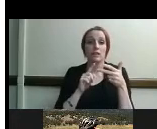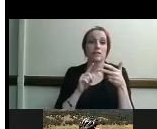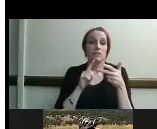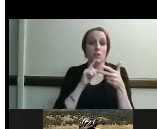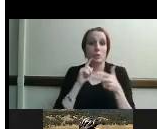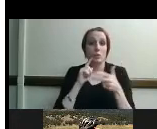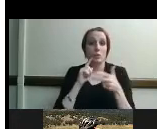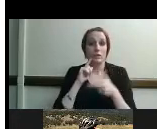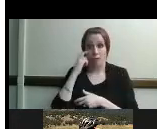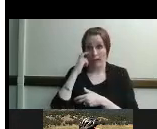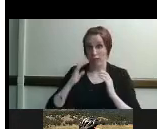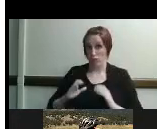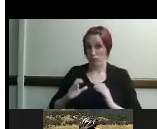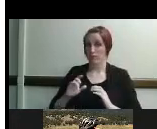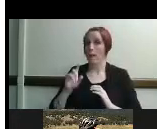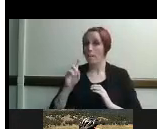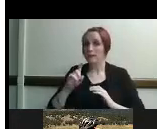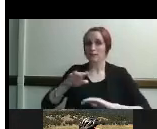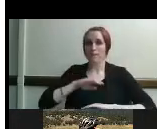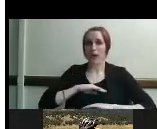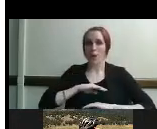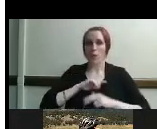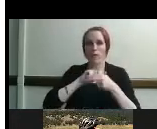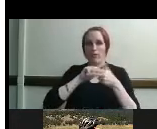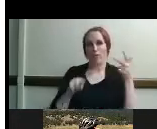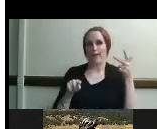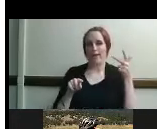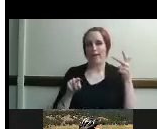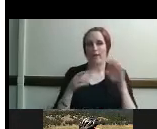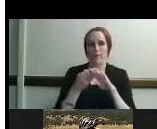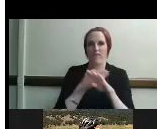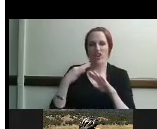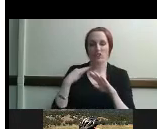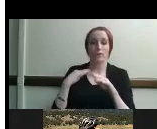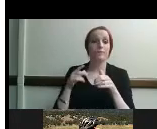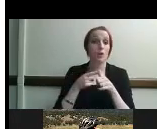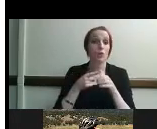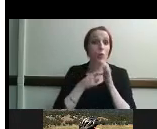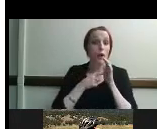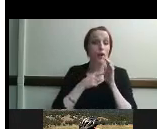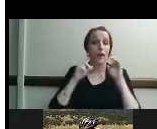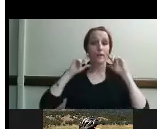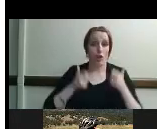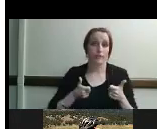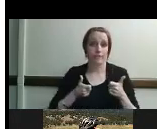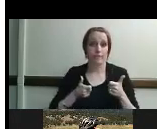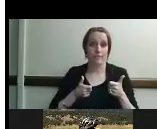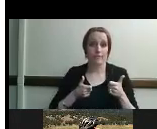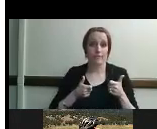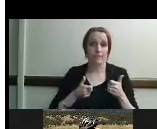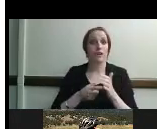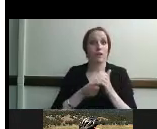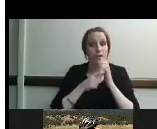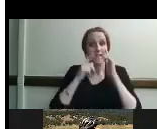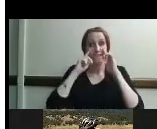meet all three requirements first they must have a hearing loss secondly they must have a vision